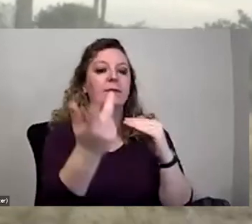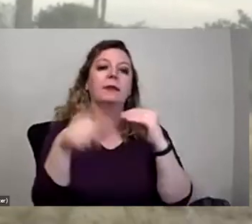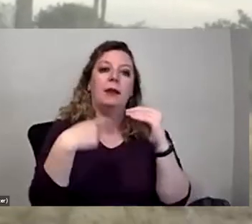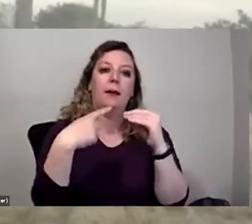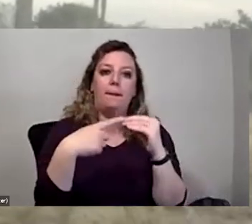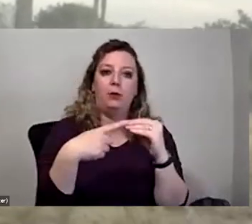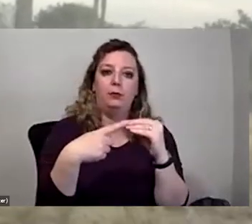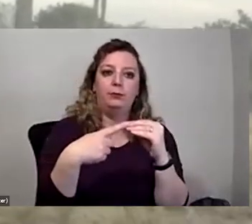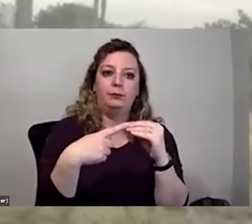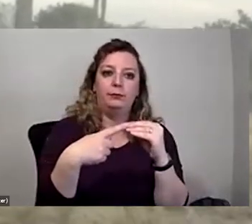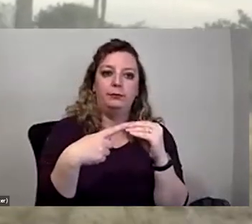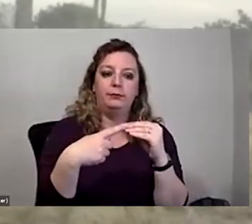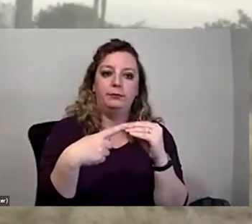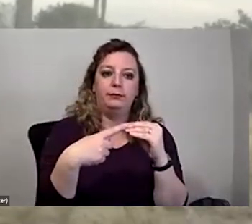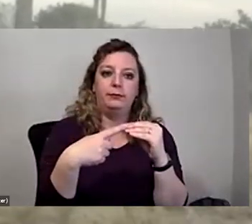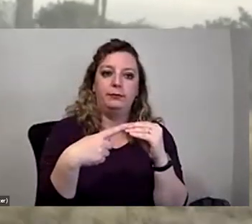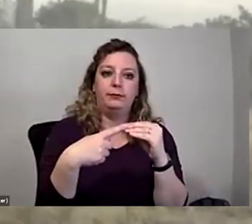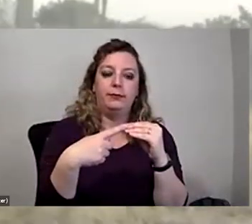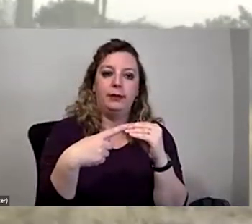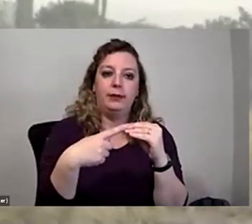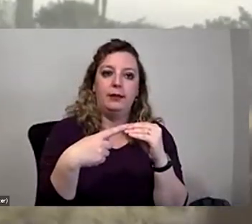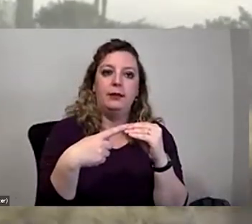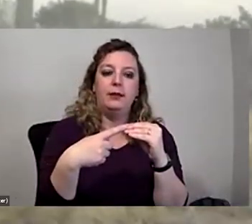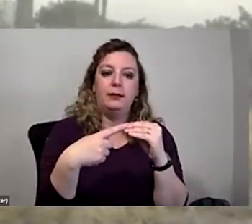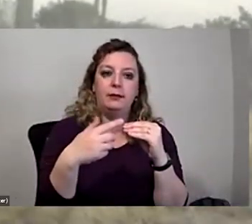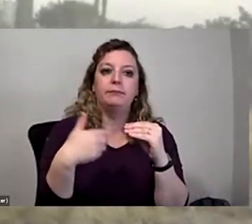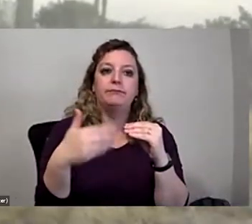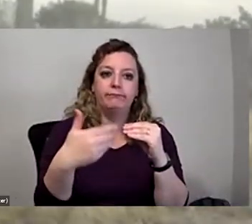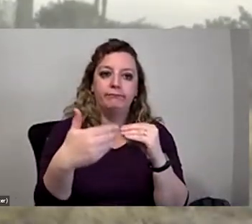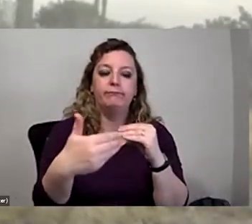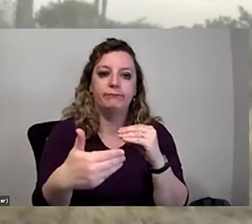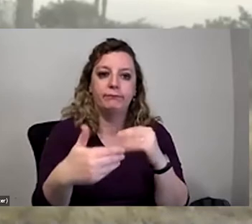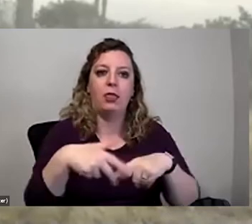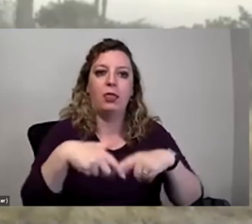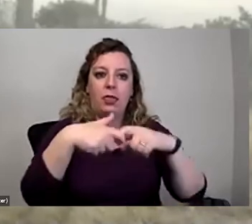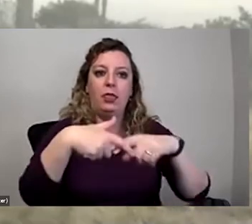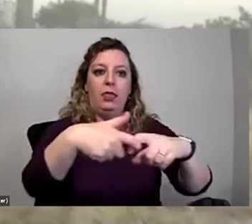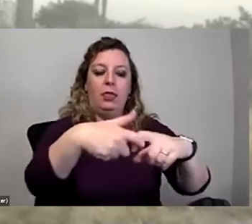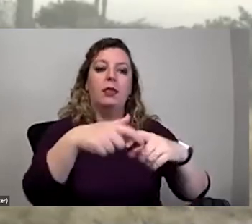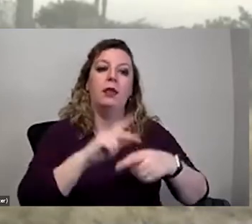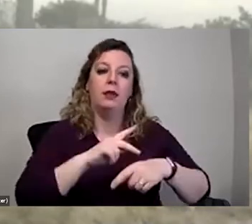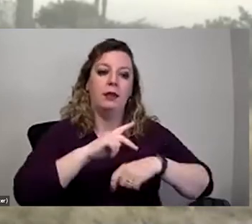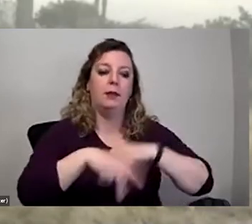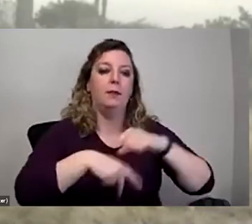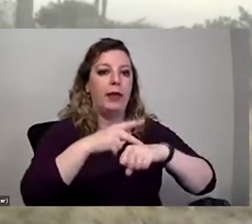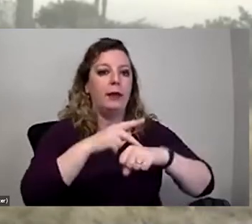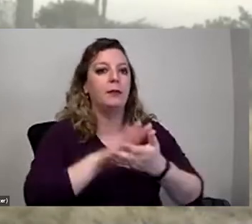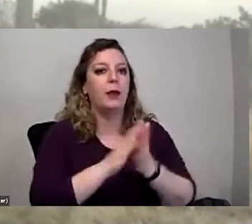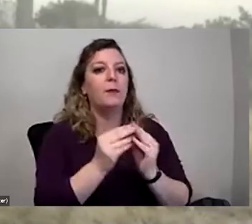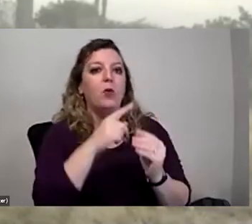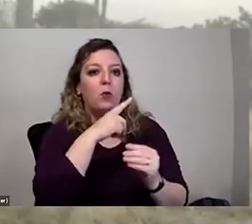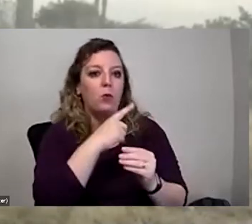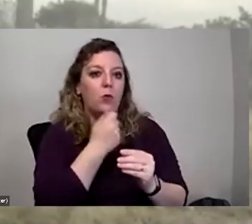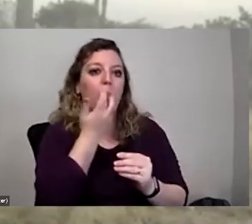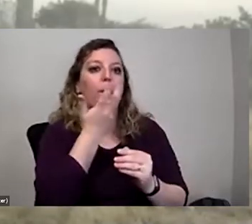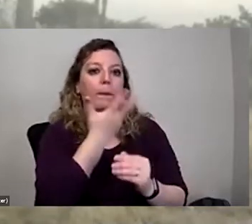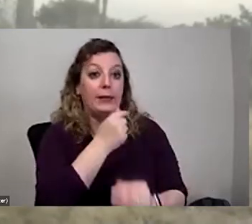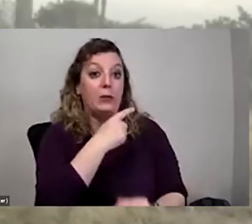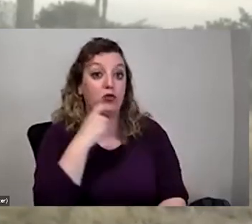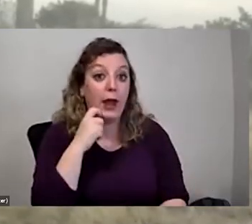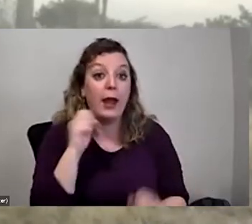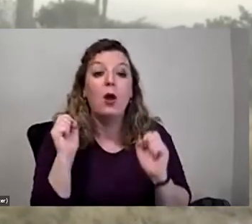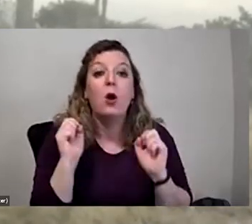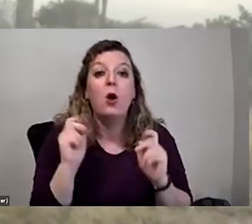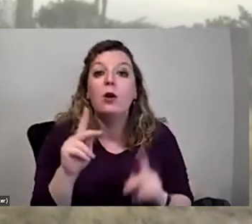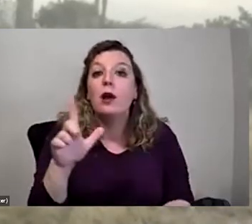as the planet continues to become a little warmer and a little drier. Okay, let me